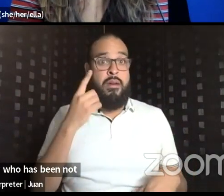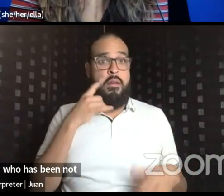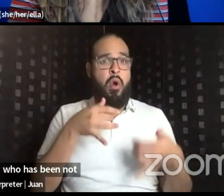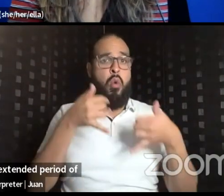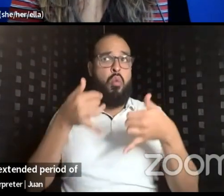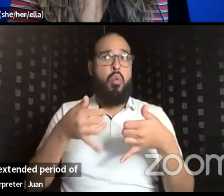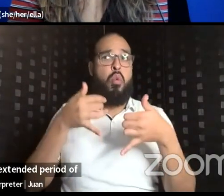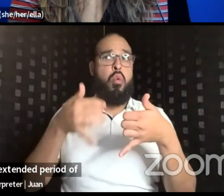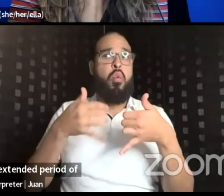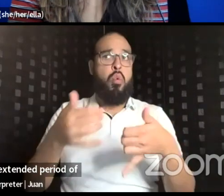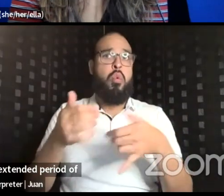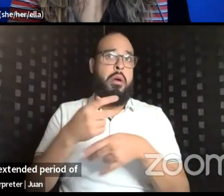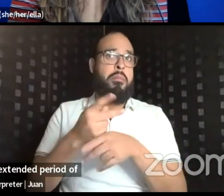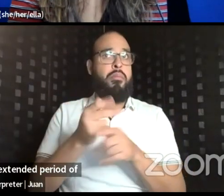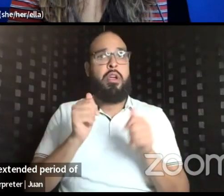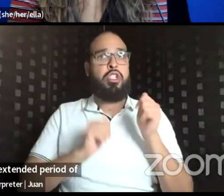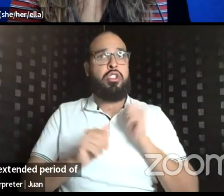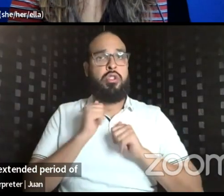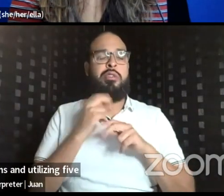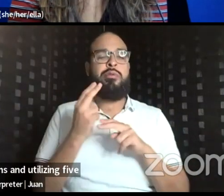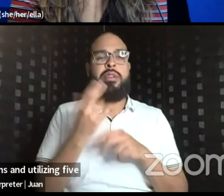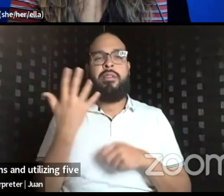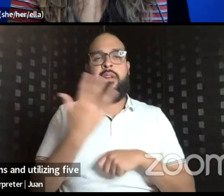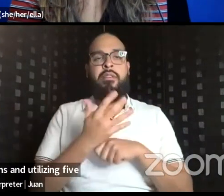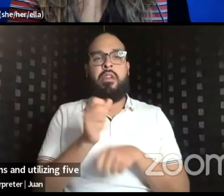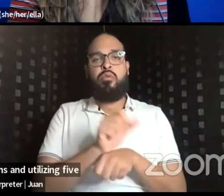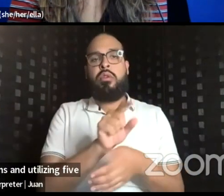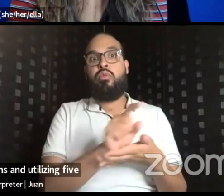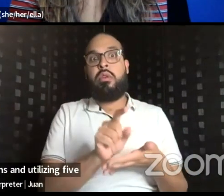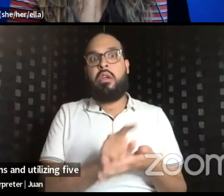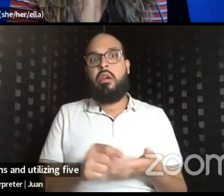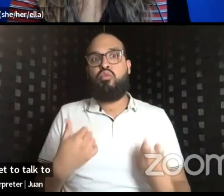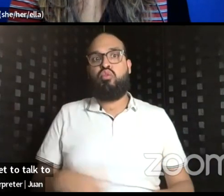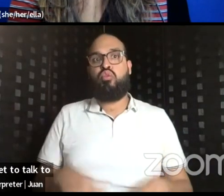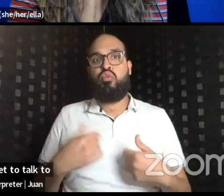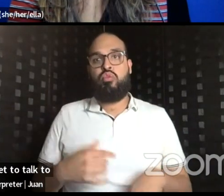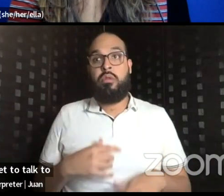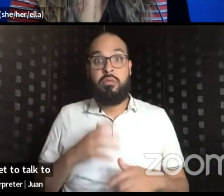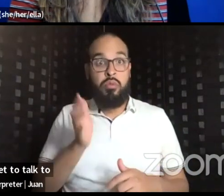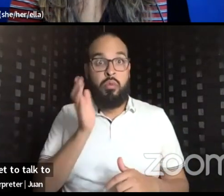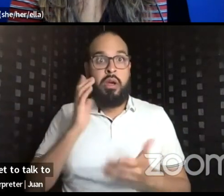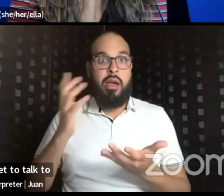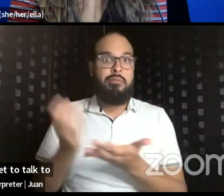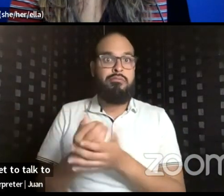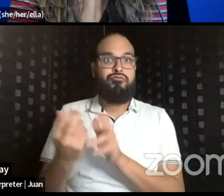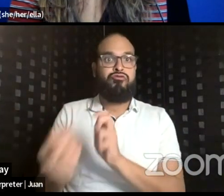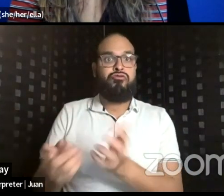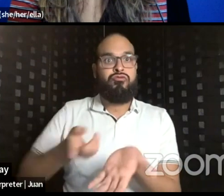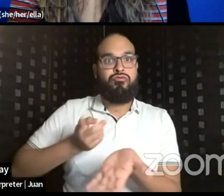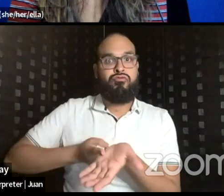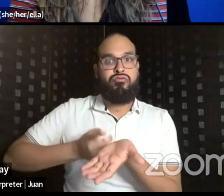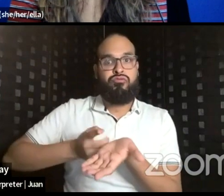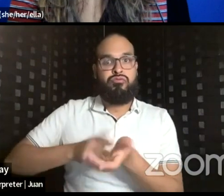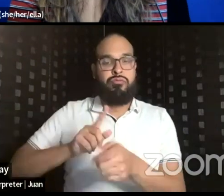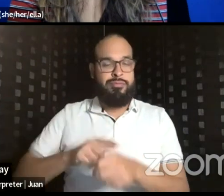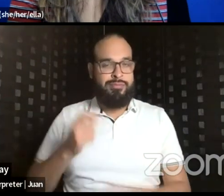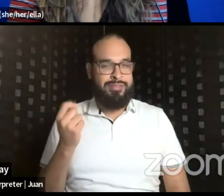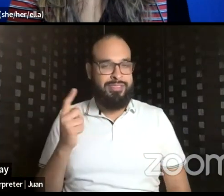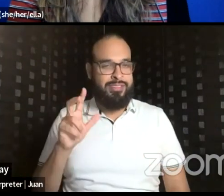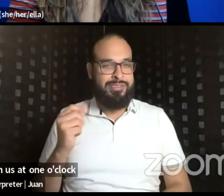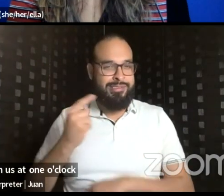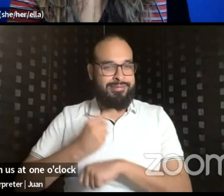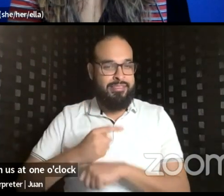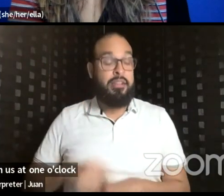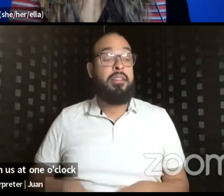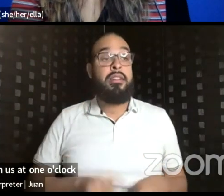and utilizing five-day work weeks, and we get to talk to them at 1130 today. And then join us at one o